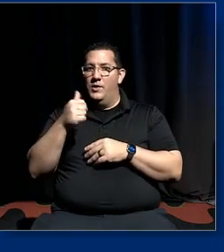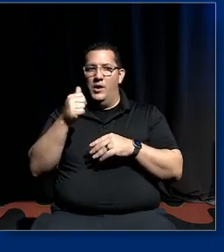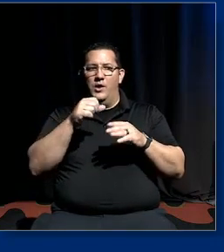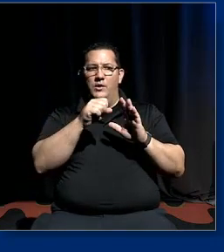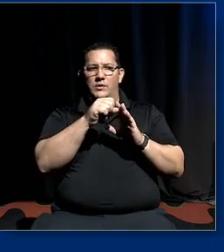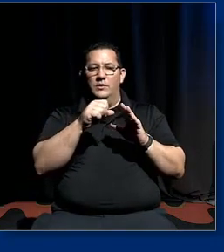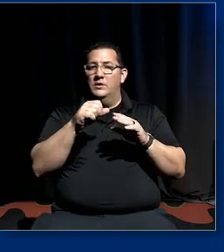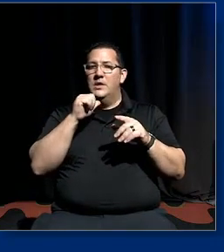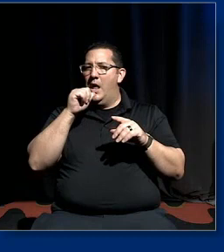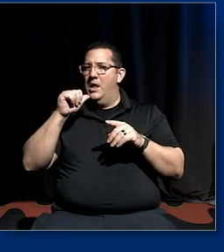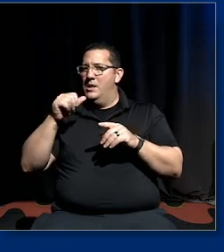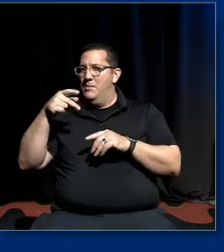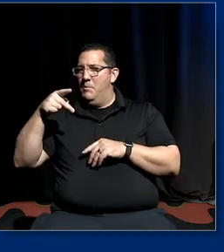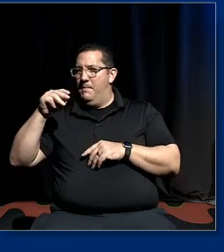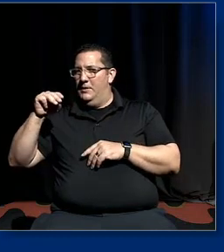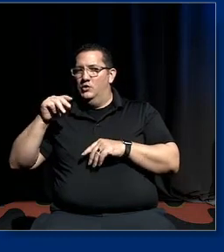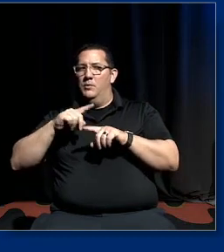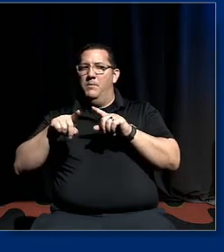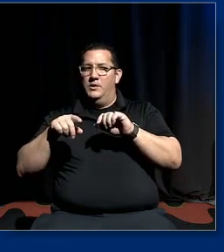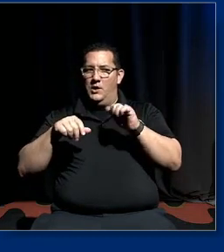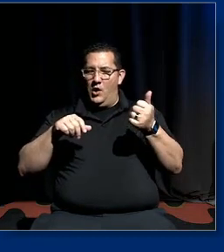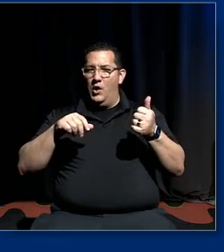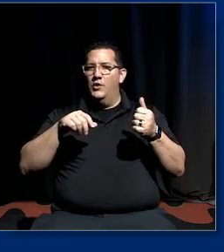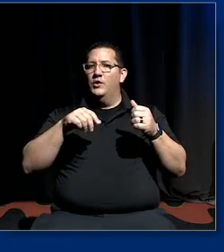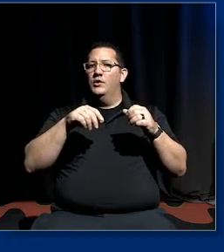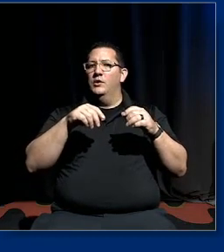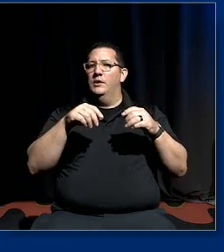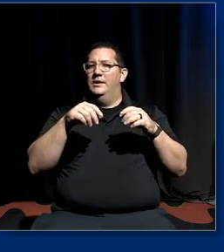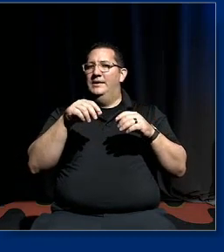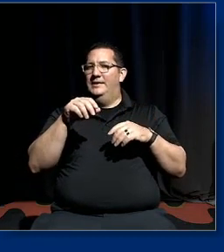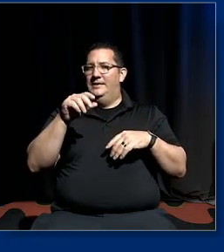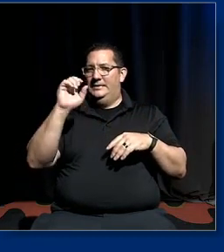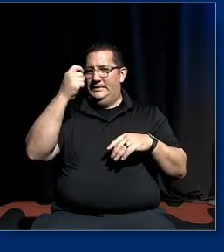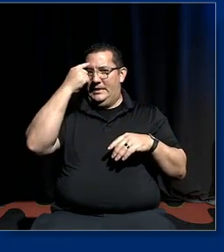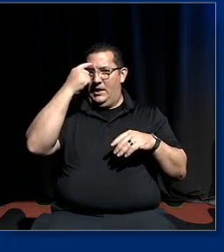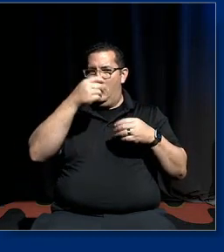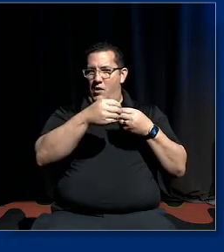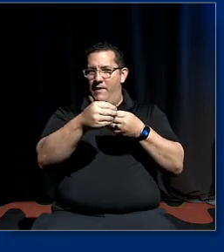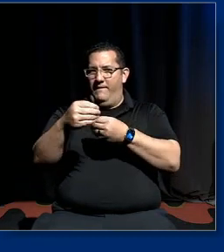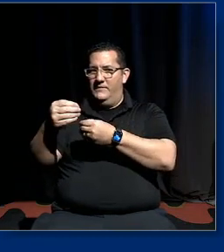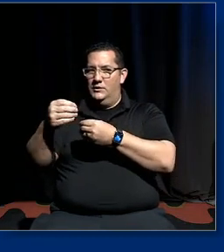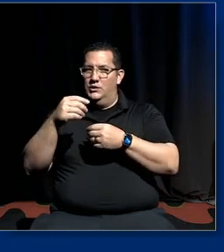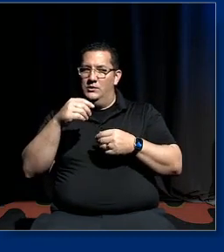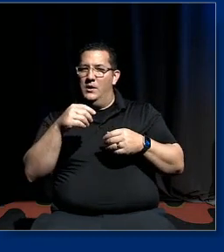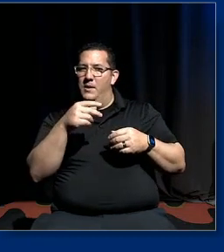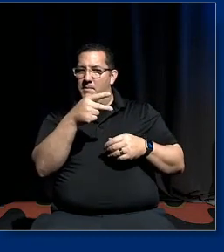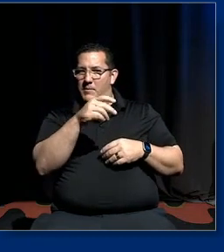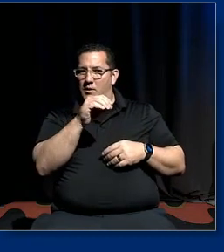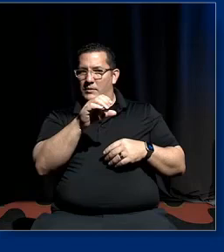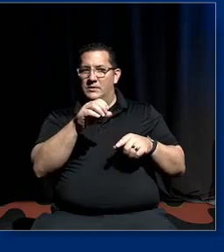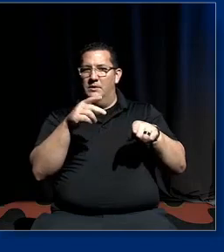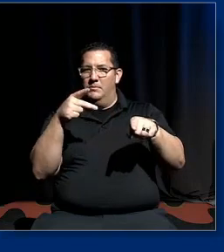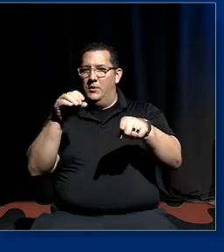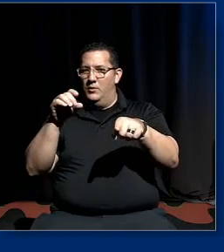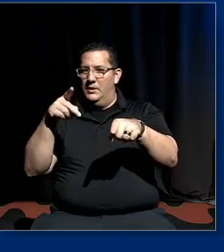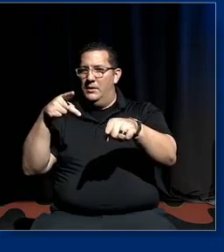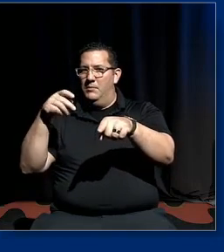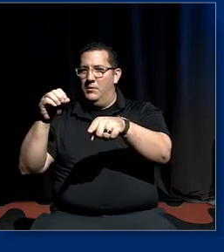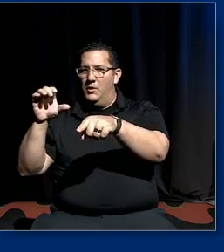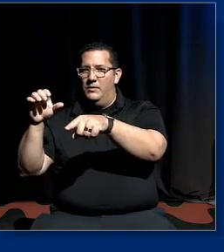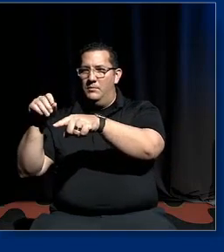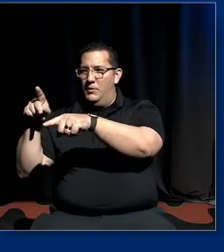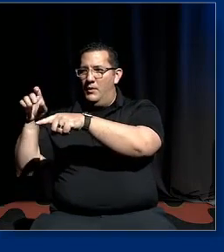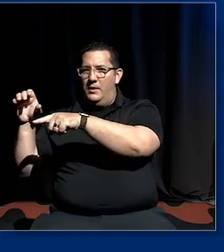in england was held by a person of color and not one of them has done anything about racism ever